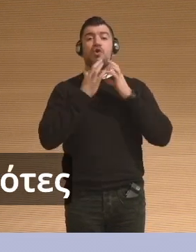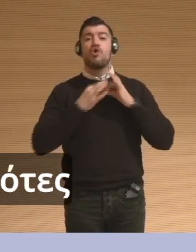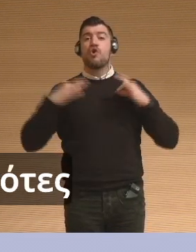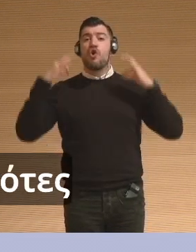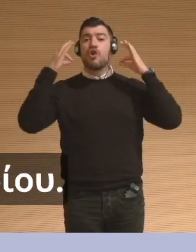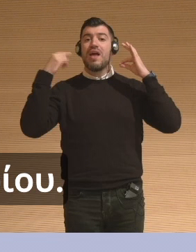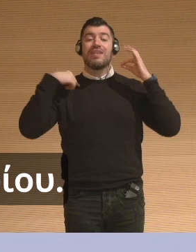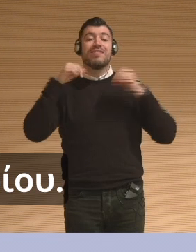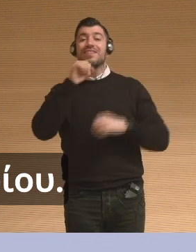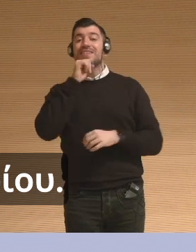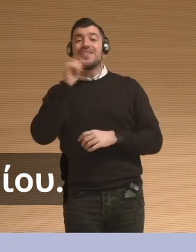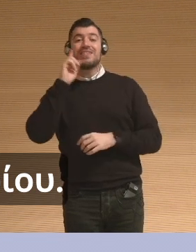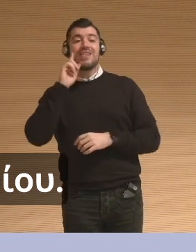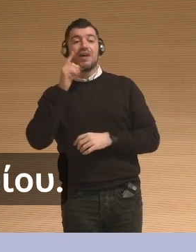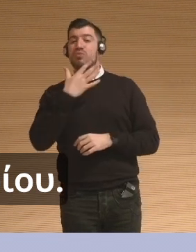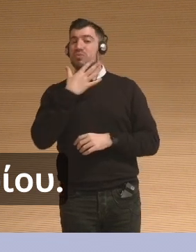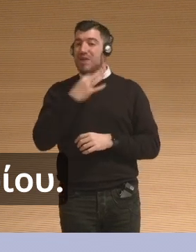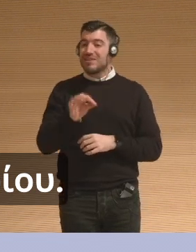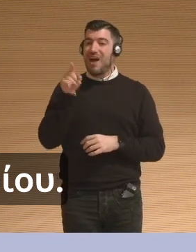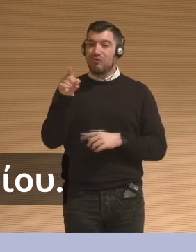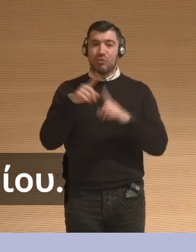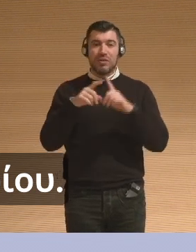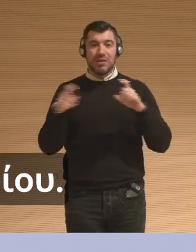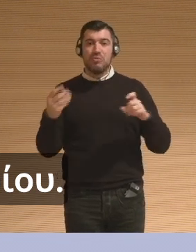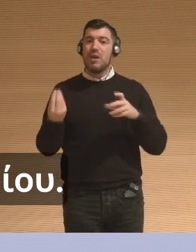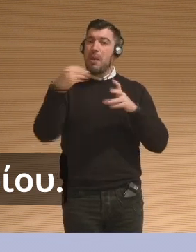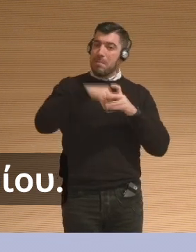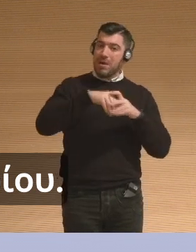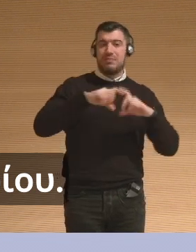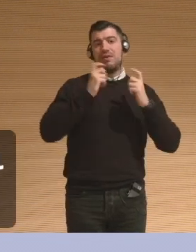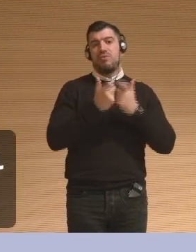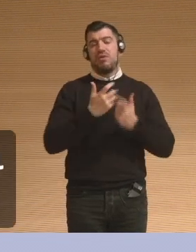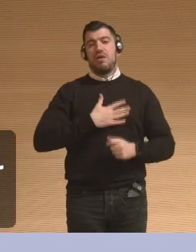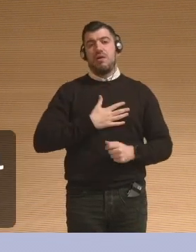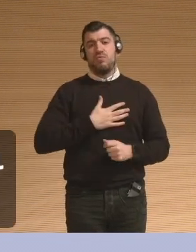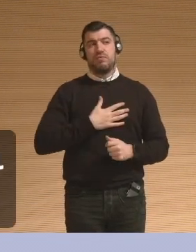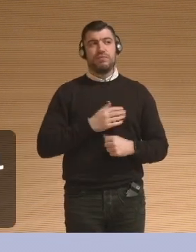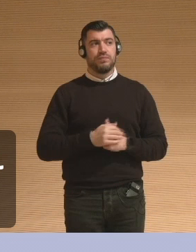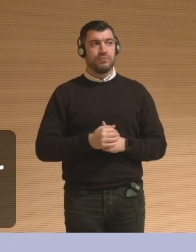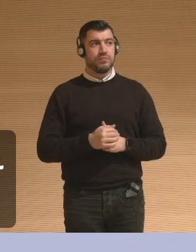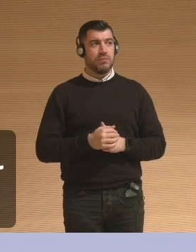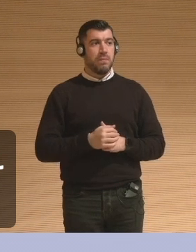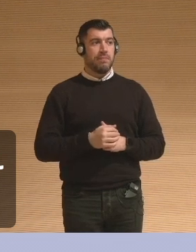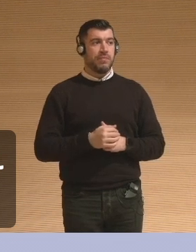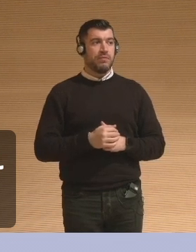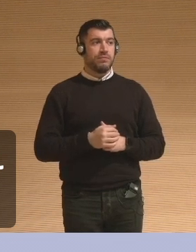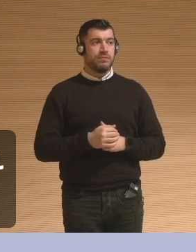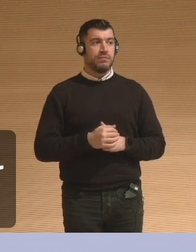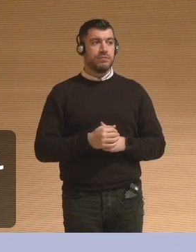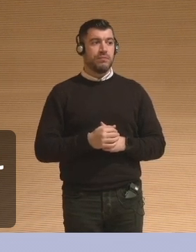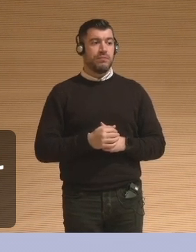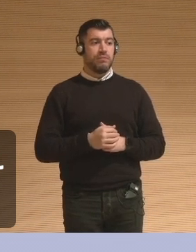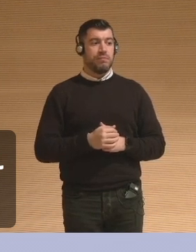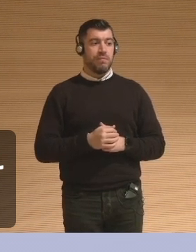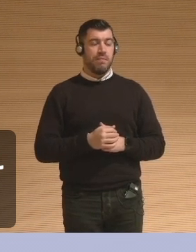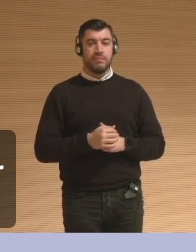pair of ash-covered boots to the September 11th Memorial Museum. They are his twin boys who he visits